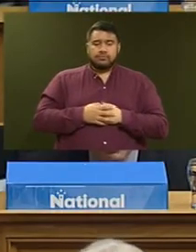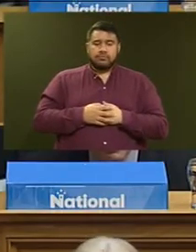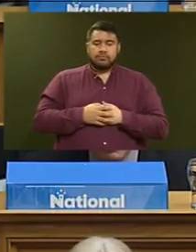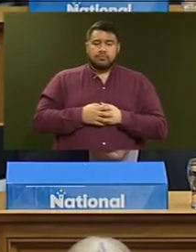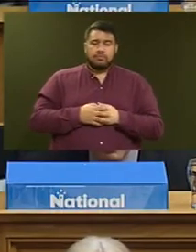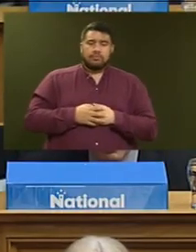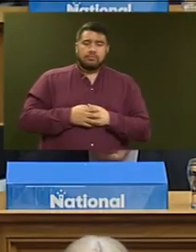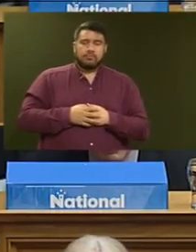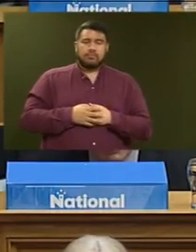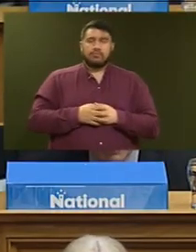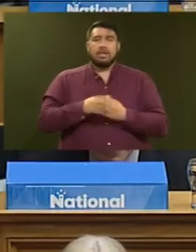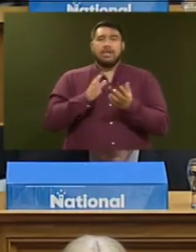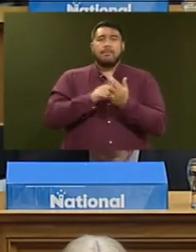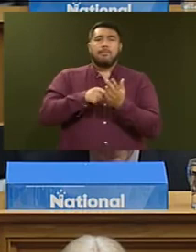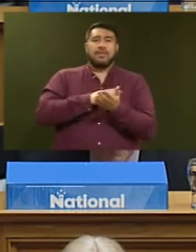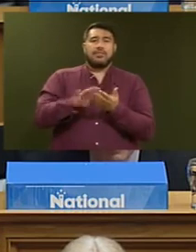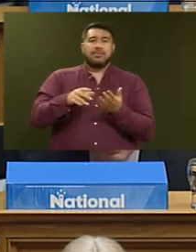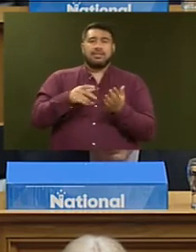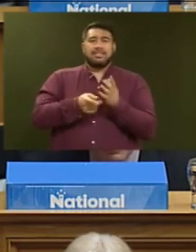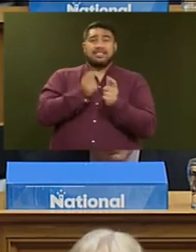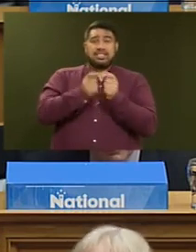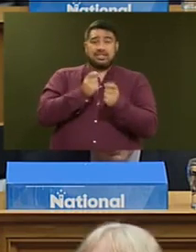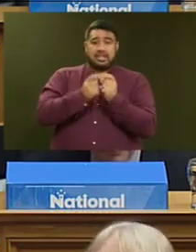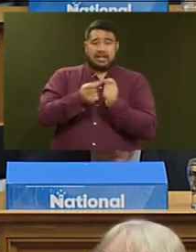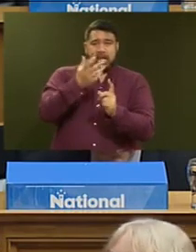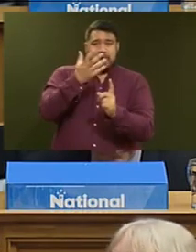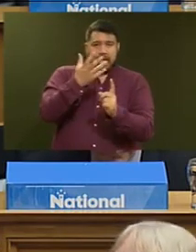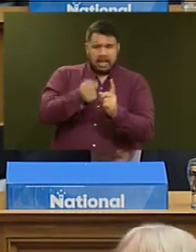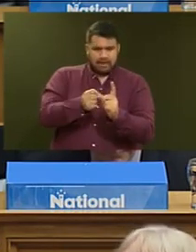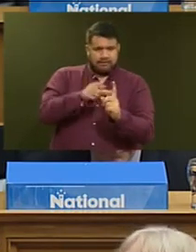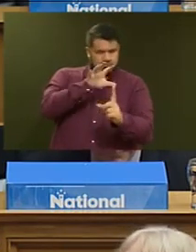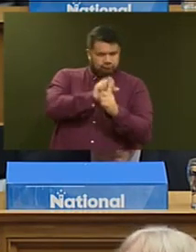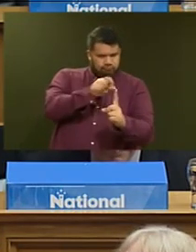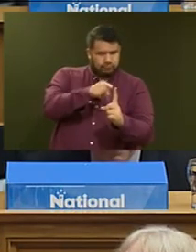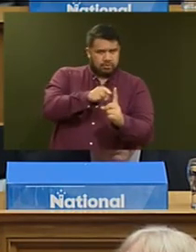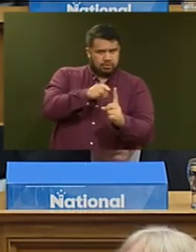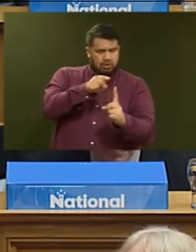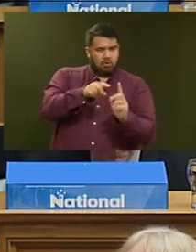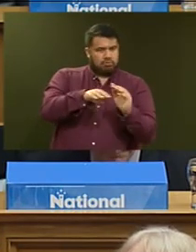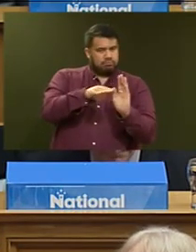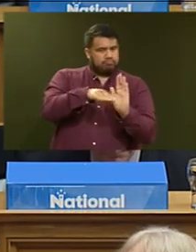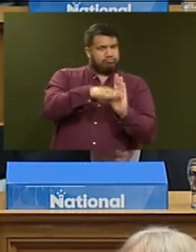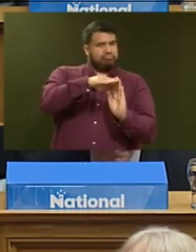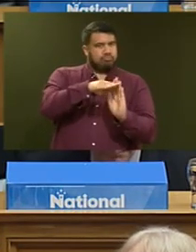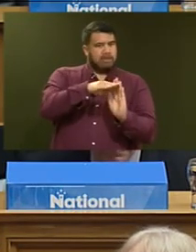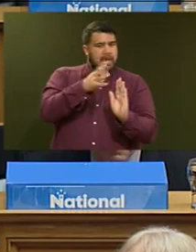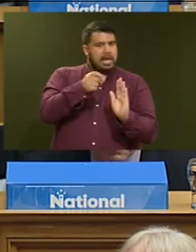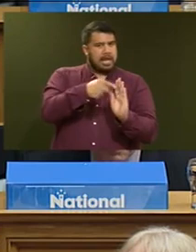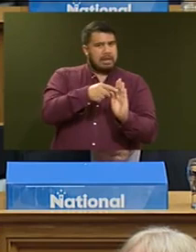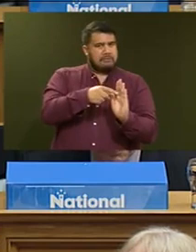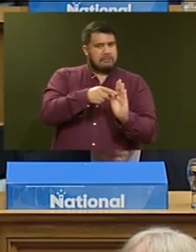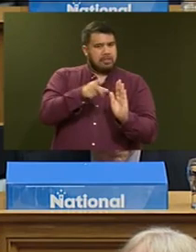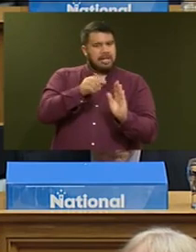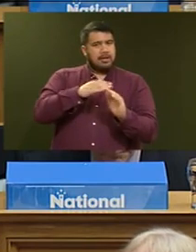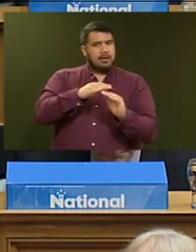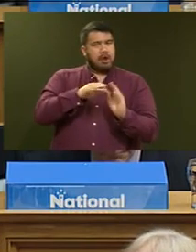Where meth testing showed residues exceeding previous standards, can this meth have gotten into Housing New Zealand houses